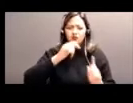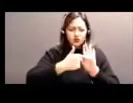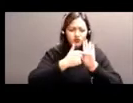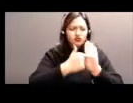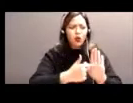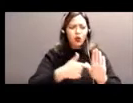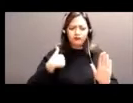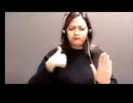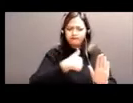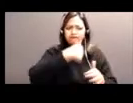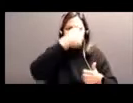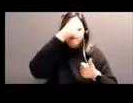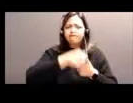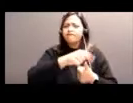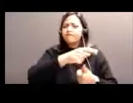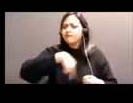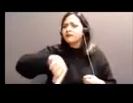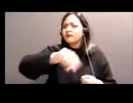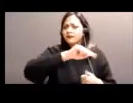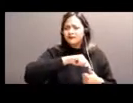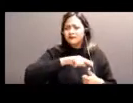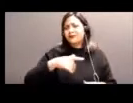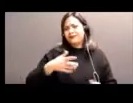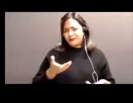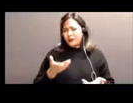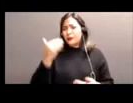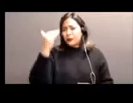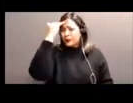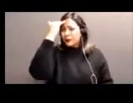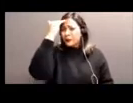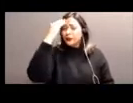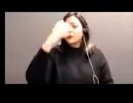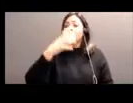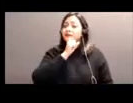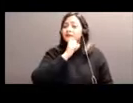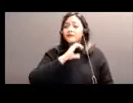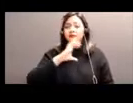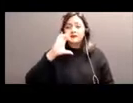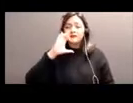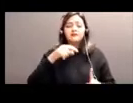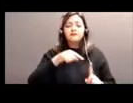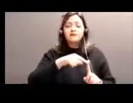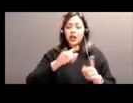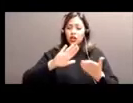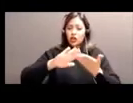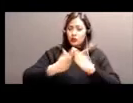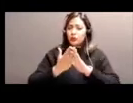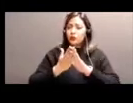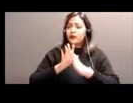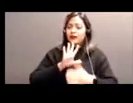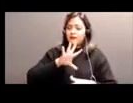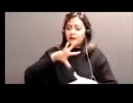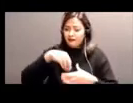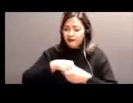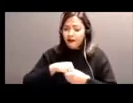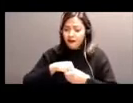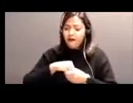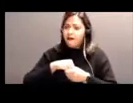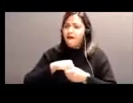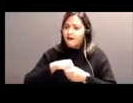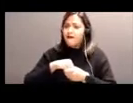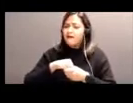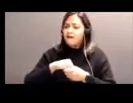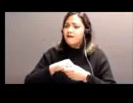We know that our older adults do well in community, but families are not aware of where to find